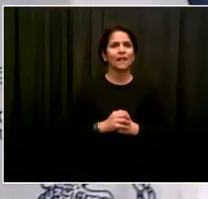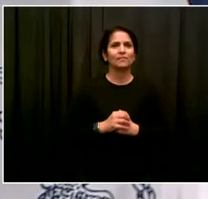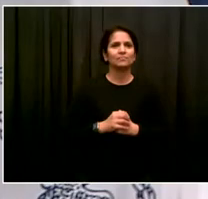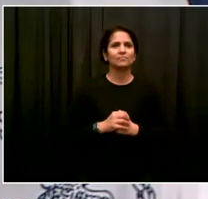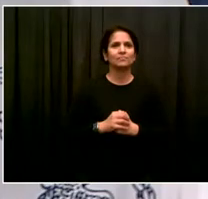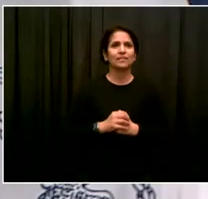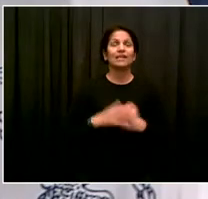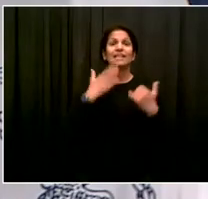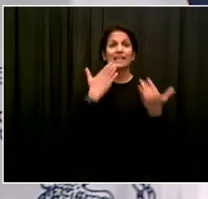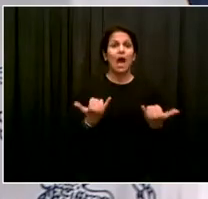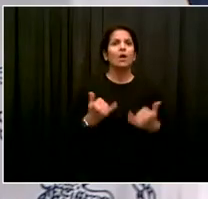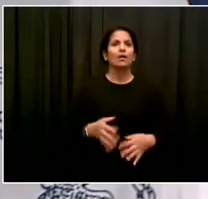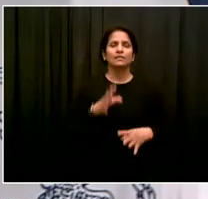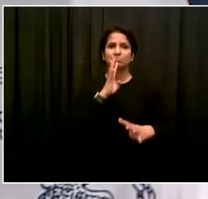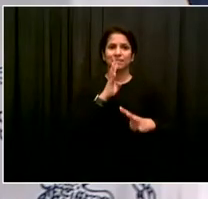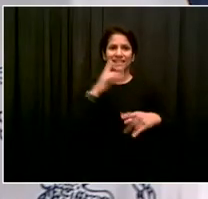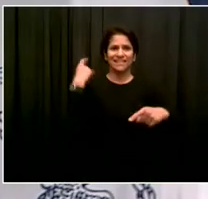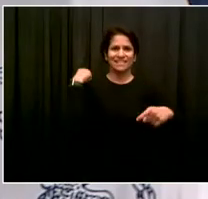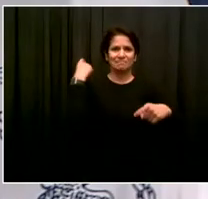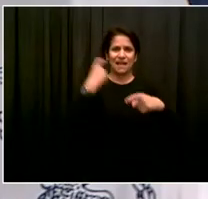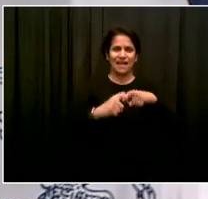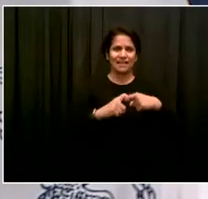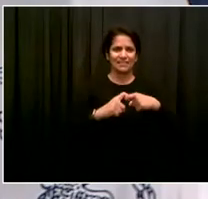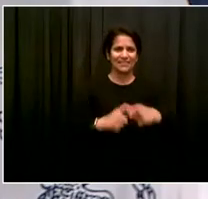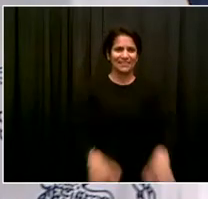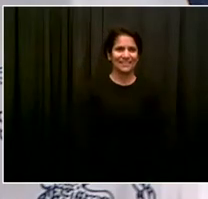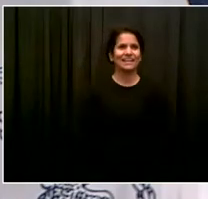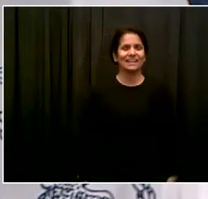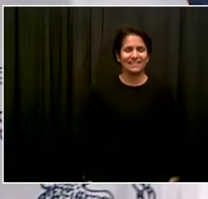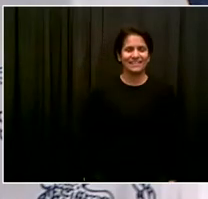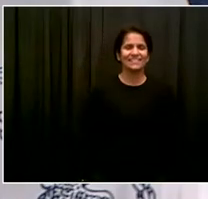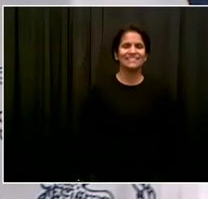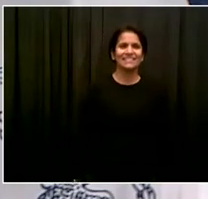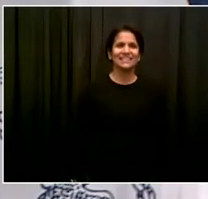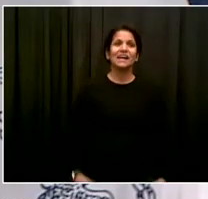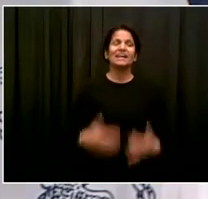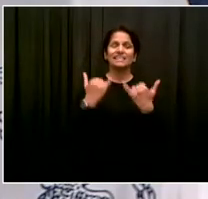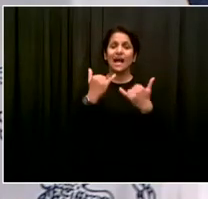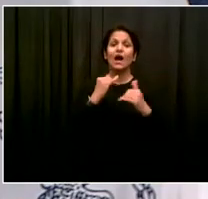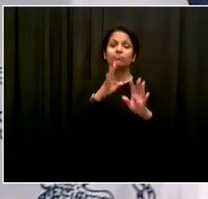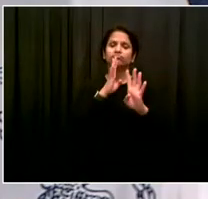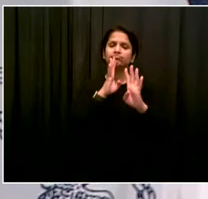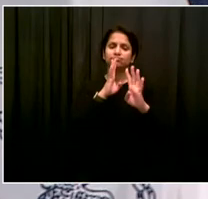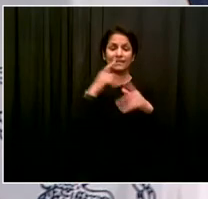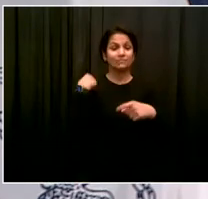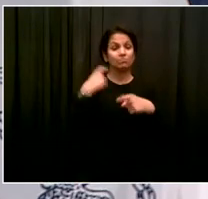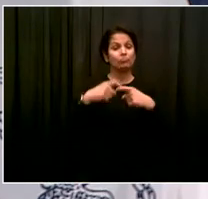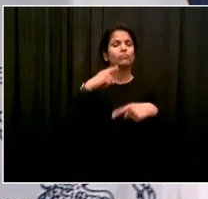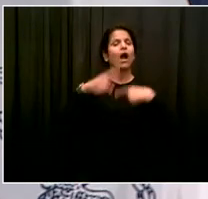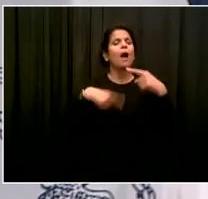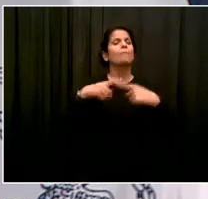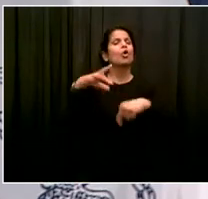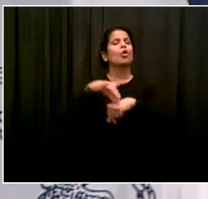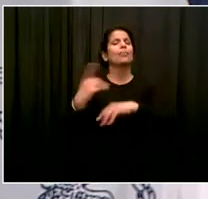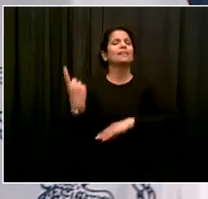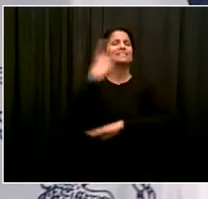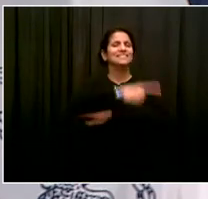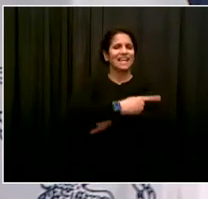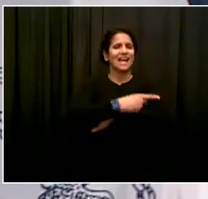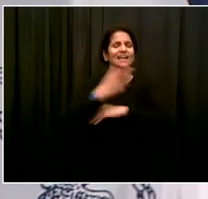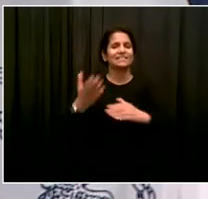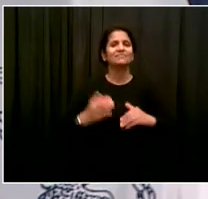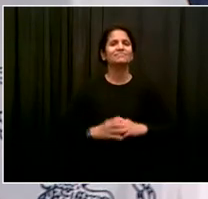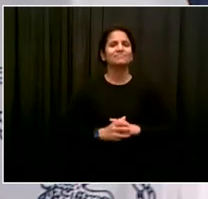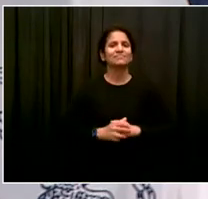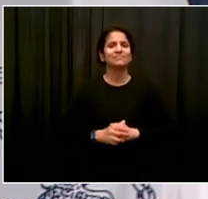Spanish. I'm going to go back to the day we are celebrating today, Earth Day, with my green tie. Very, very